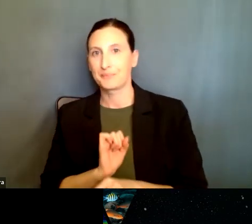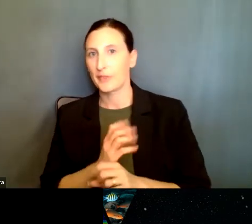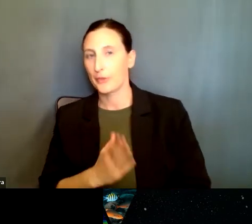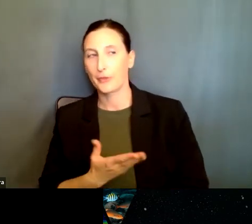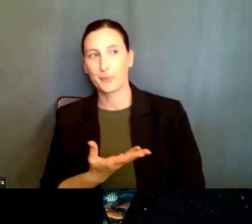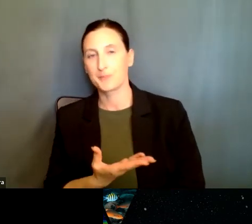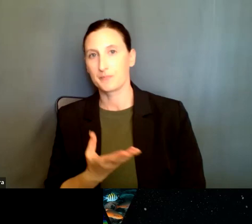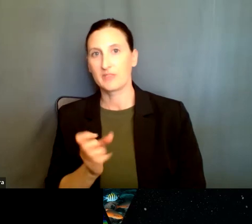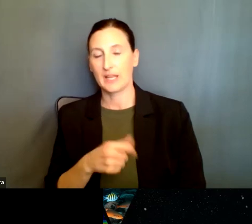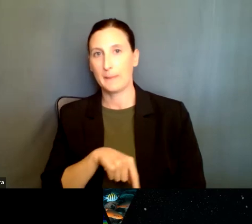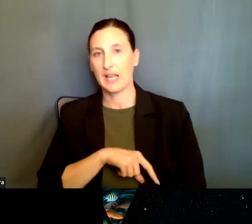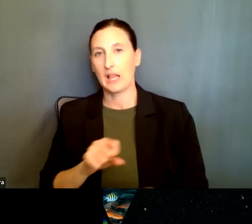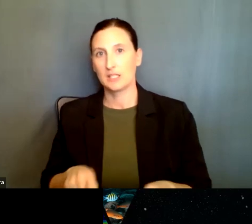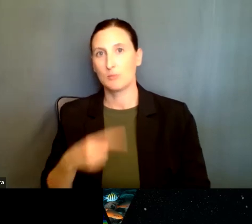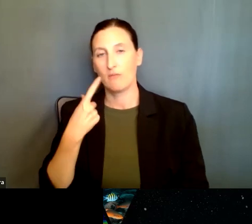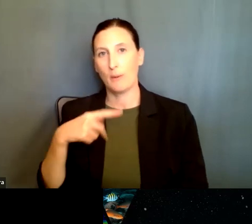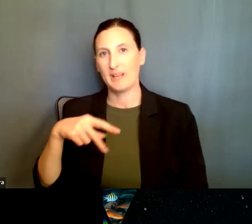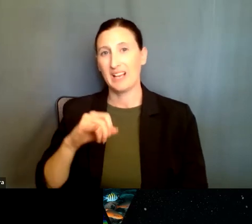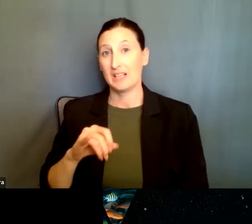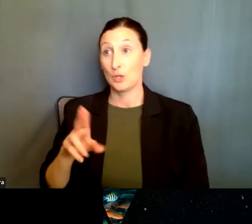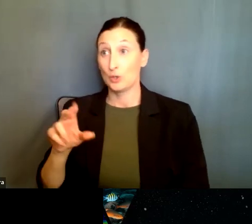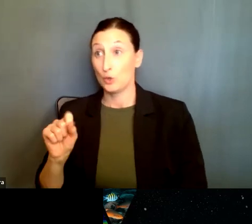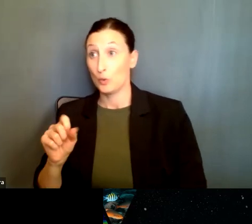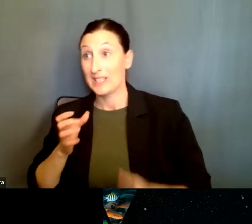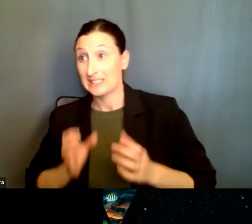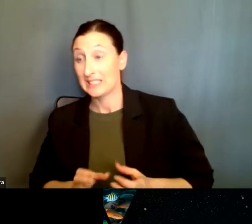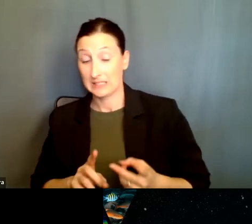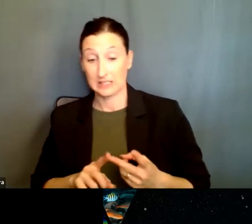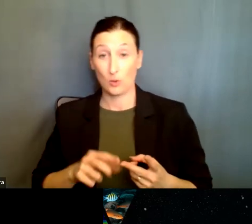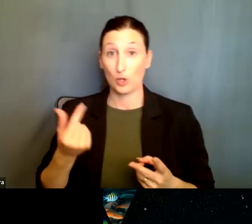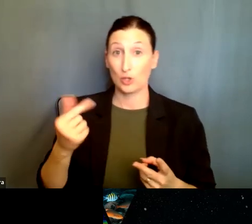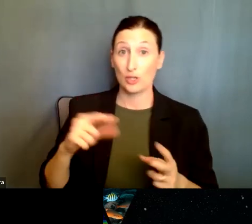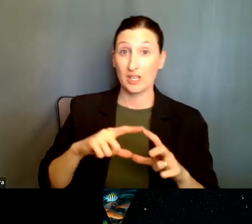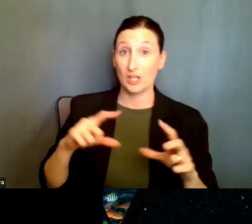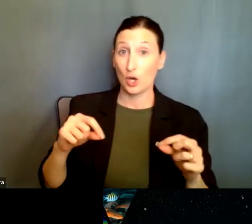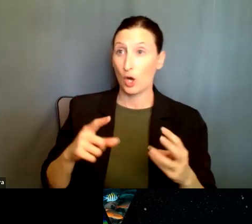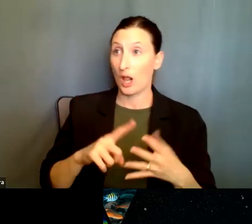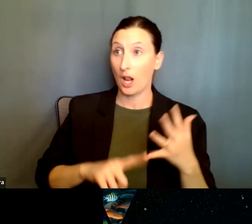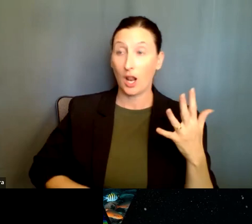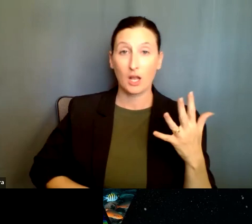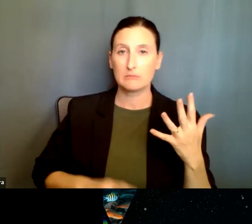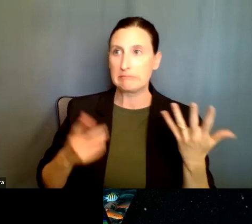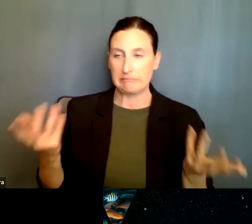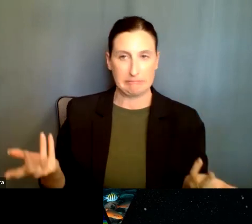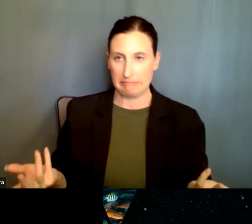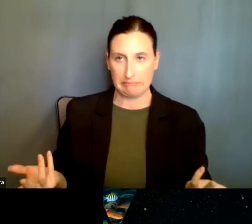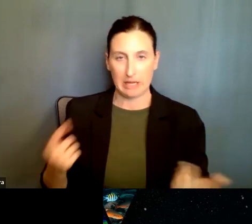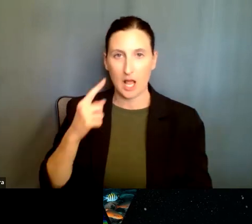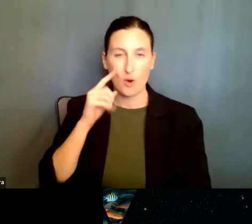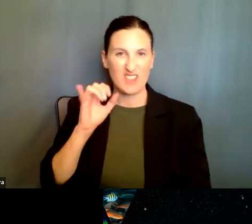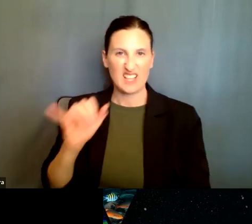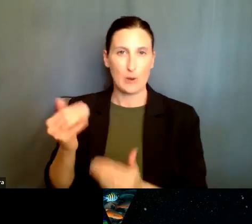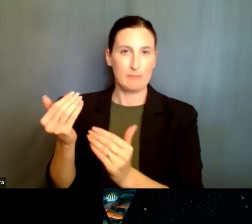even if they are not yet a US citizen, if they are a green card holder or H1B1, there are many, many visa status. I don't think the visa status is,